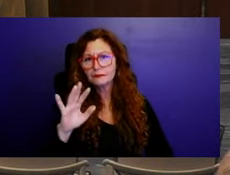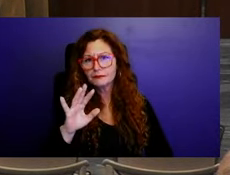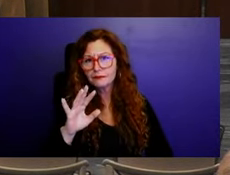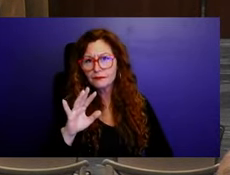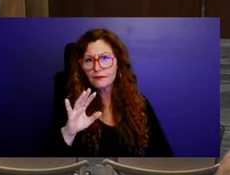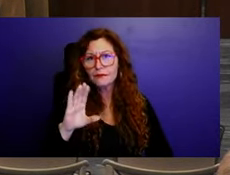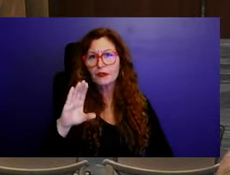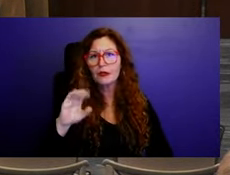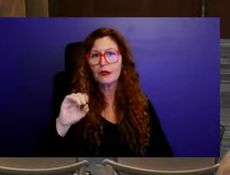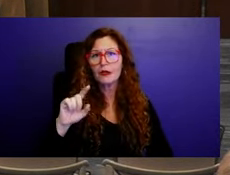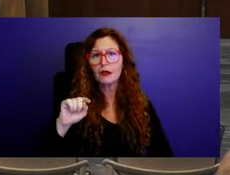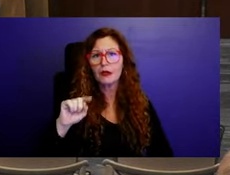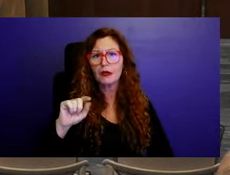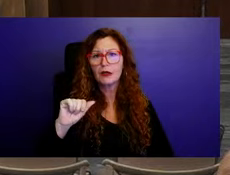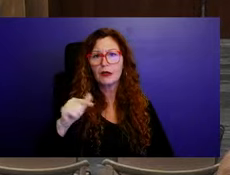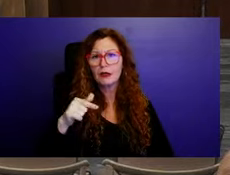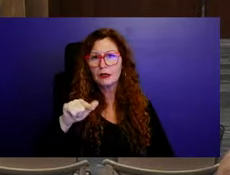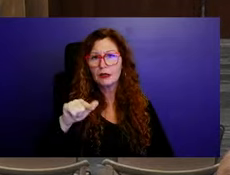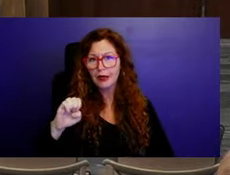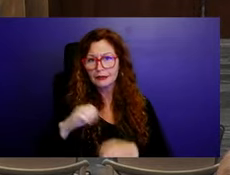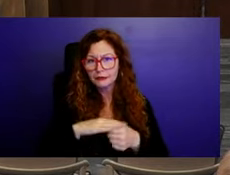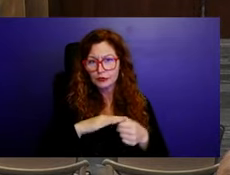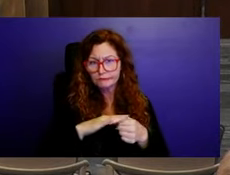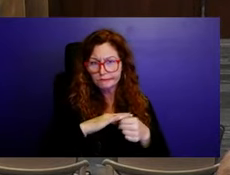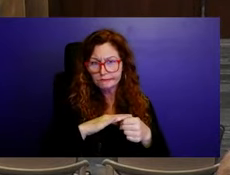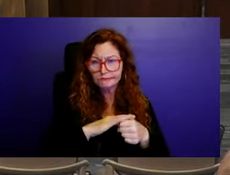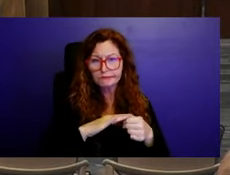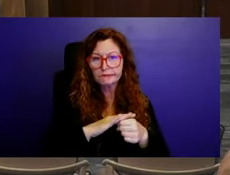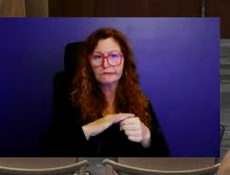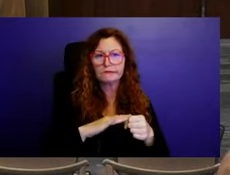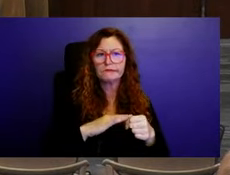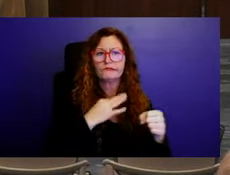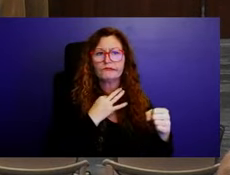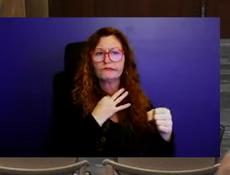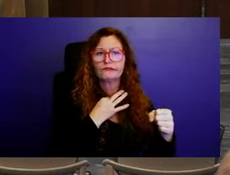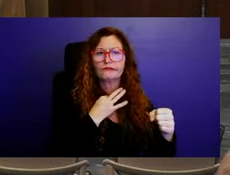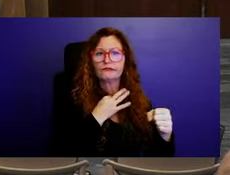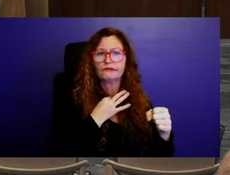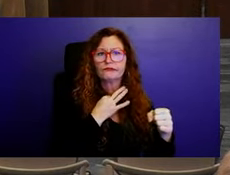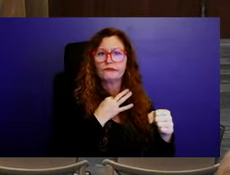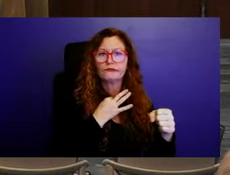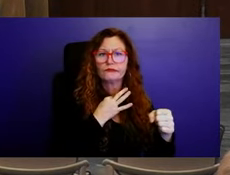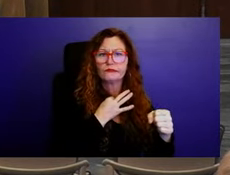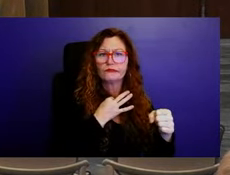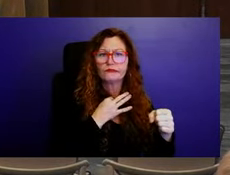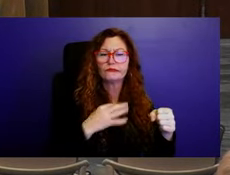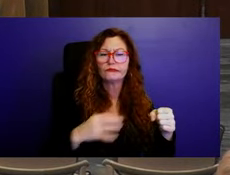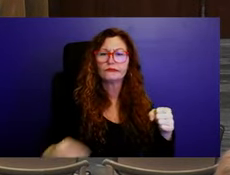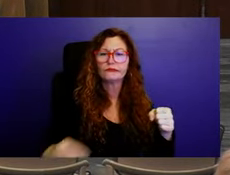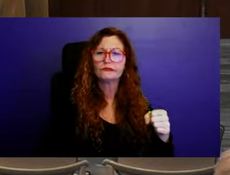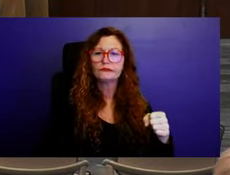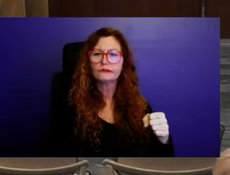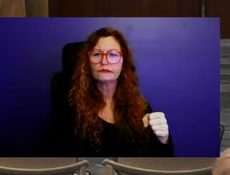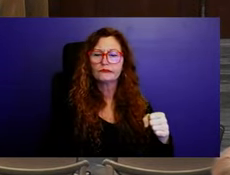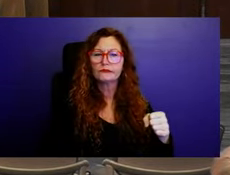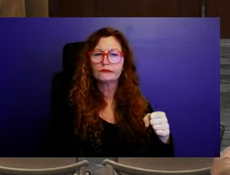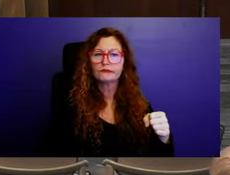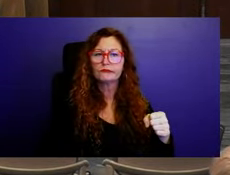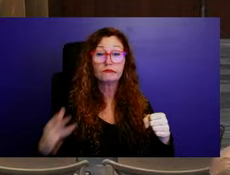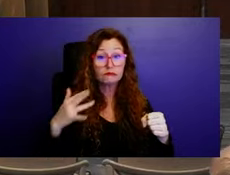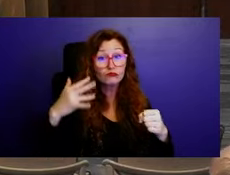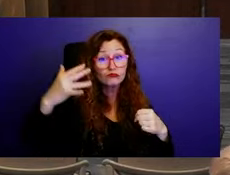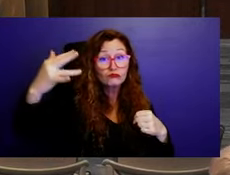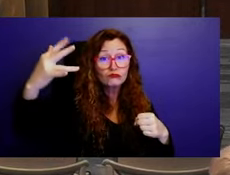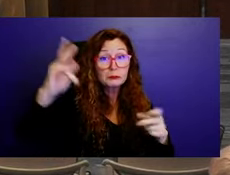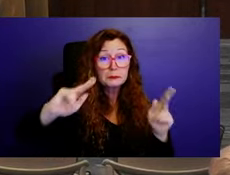you know, are these, is there a way for the residents or the future homeowners that are going to purchase these